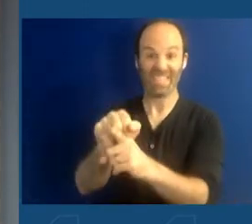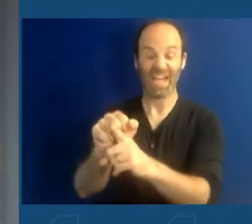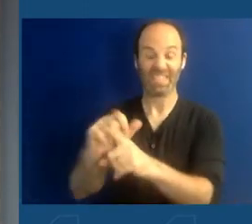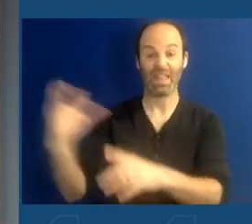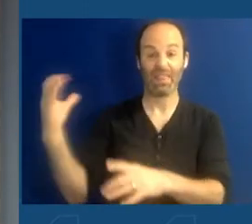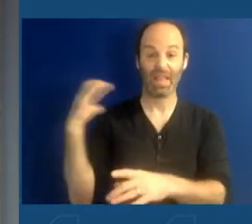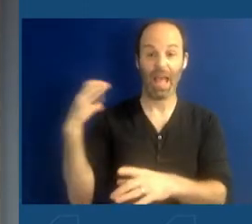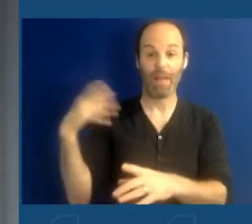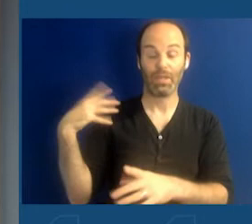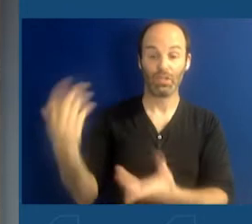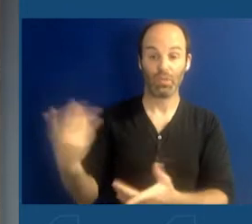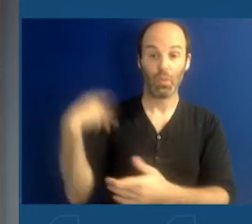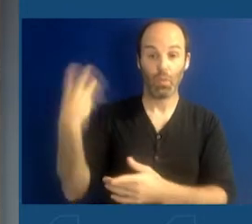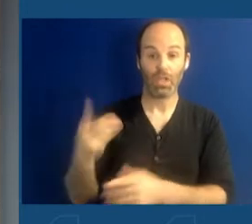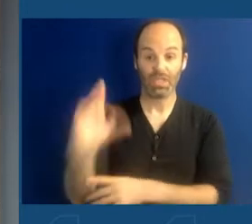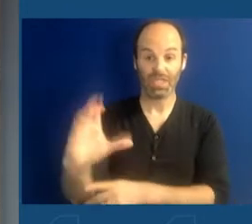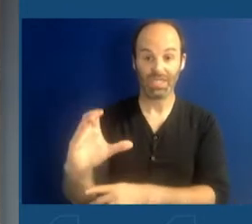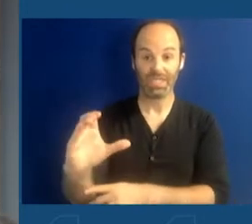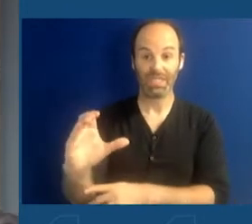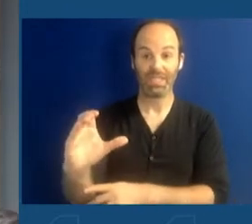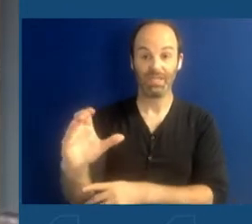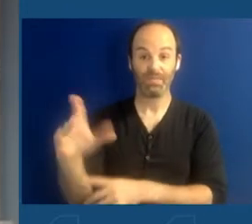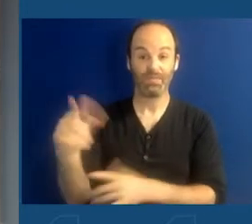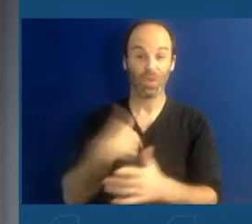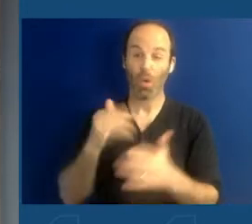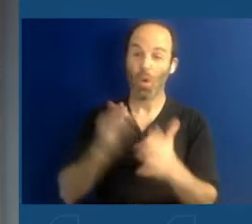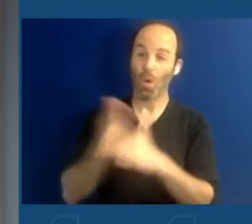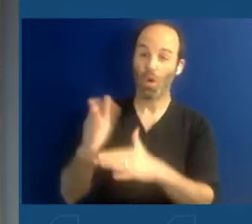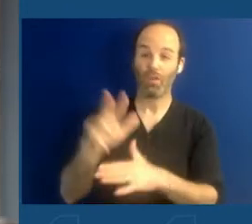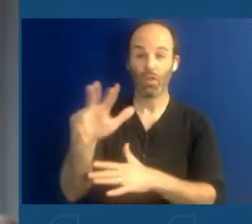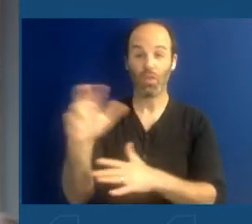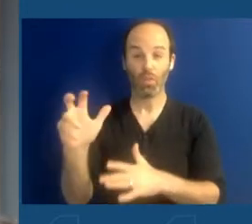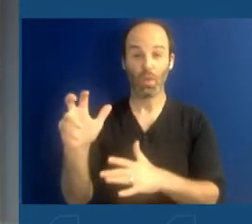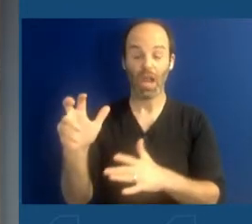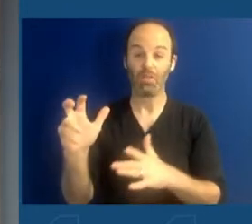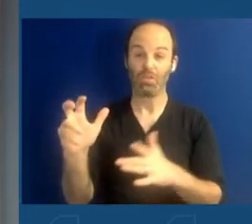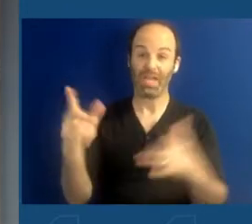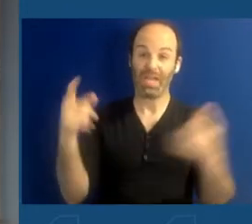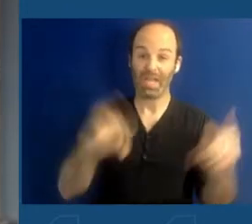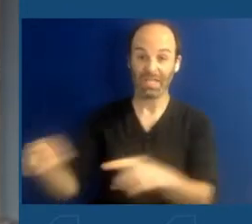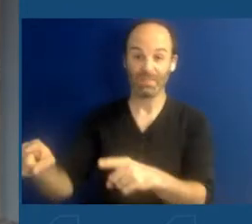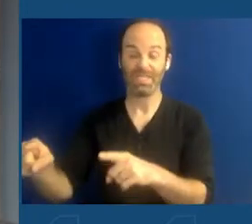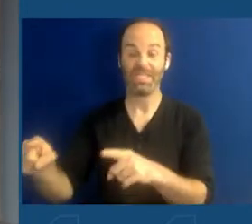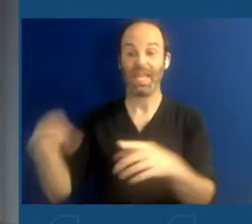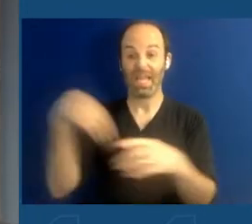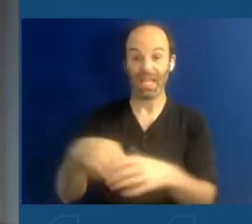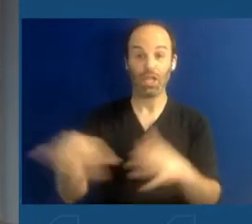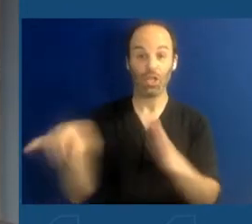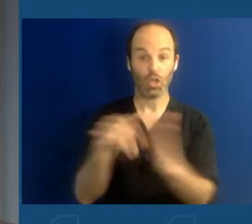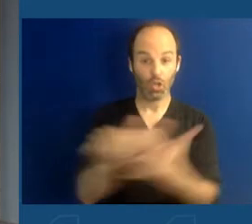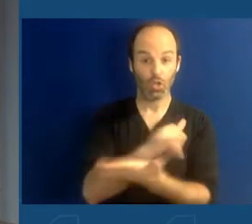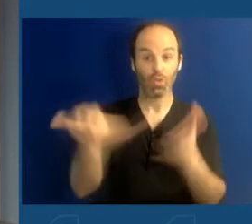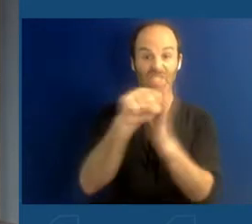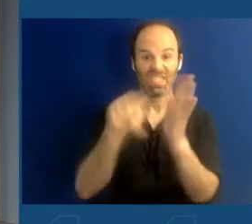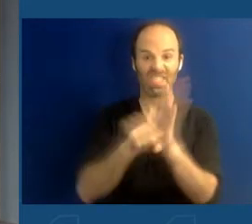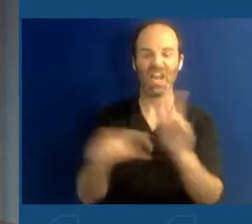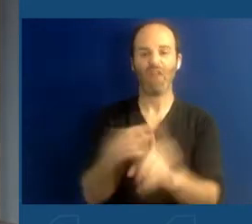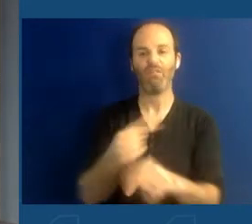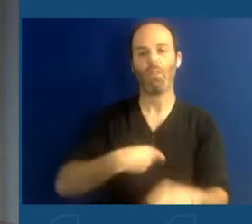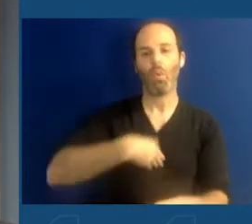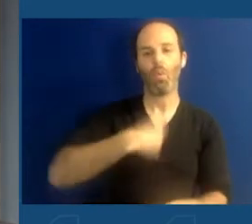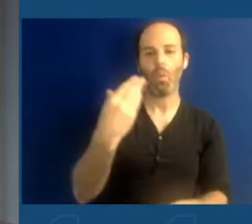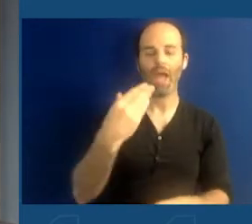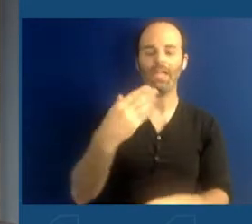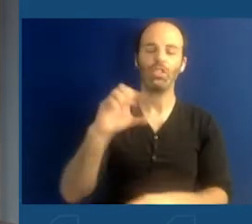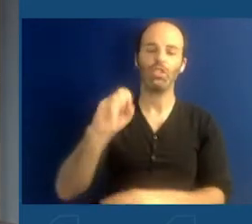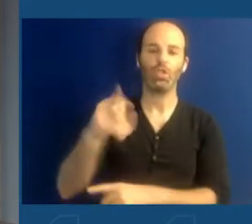extremism occurred in New York State, over 300 of which were motivated by white supremacy and white nationalism. As people who